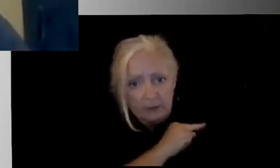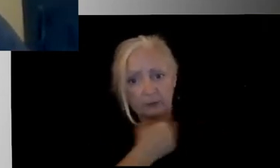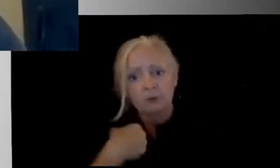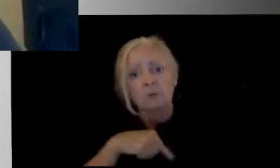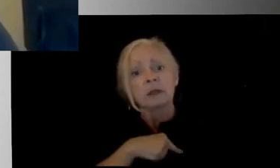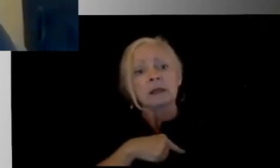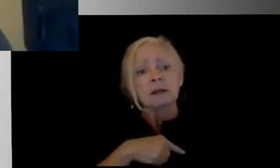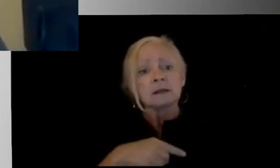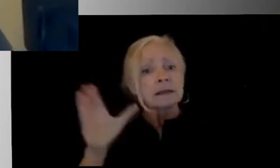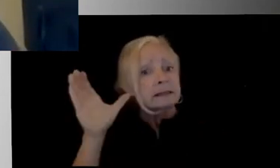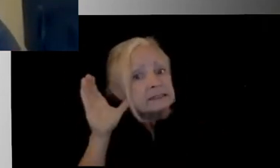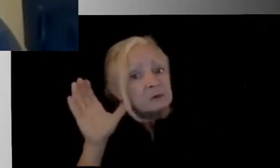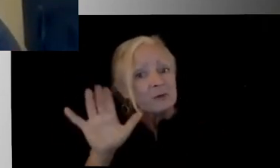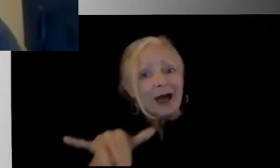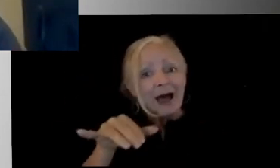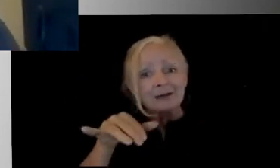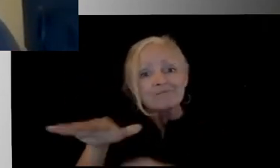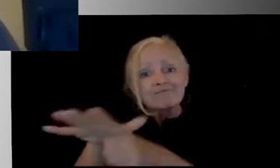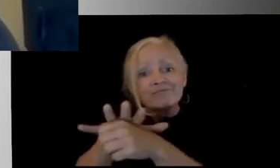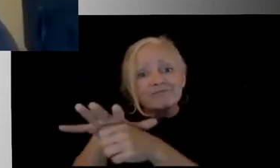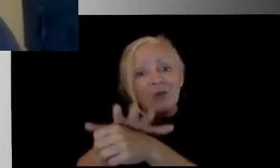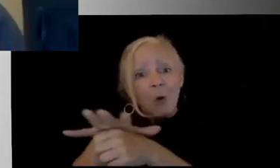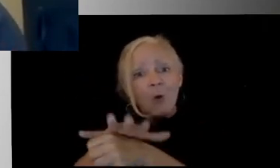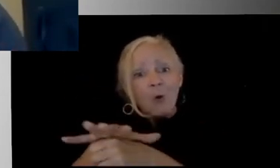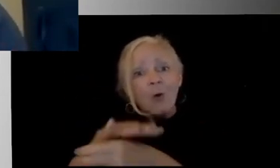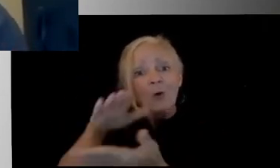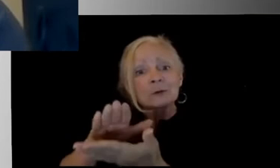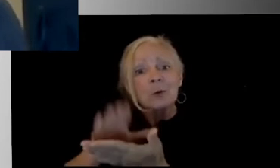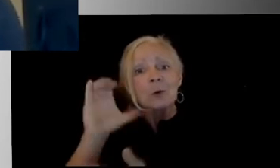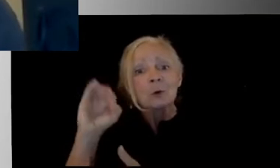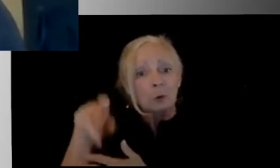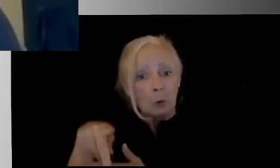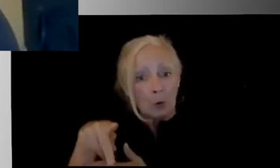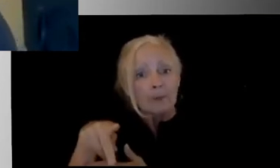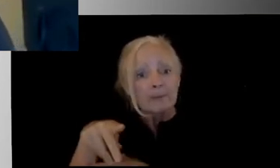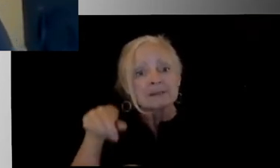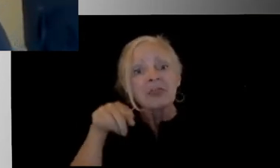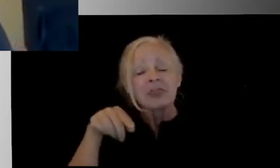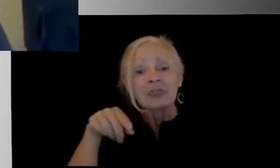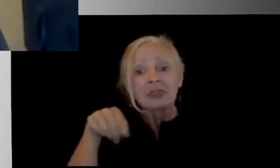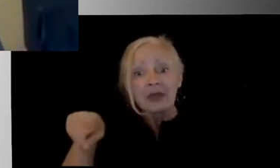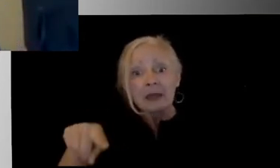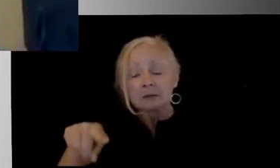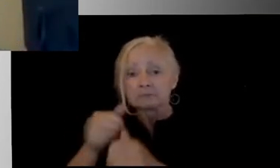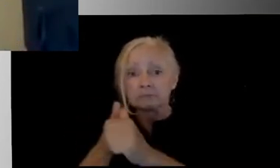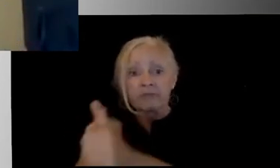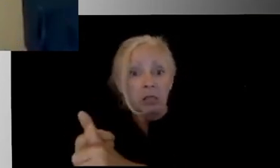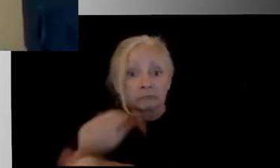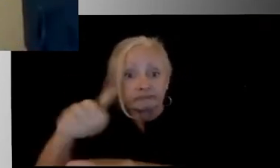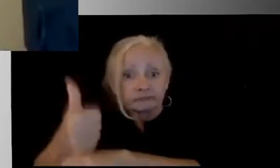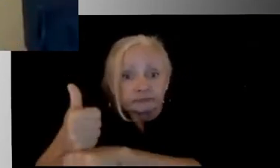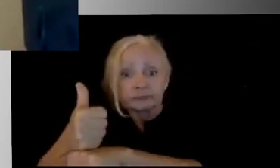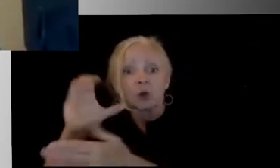homeschool corporation because they're the ones that are implementing the curriculum. And so, listening together and working